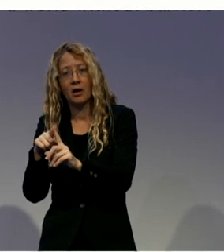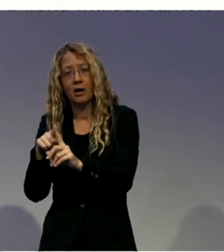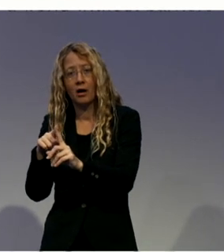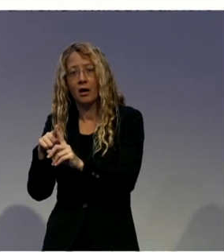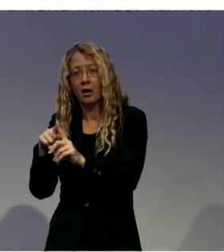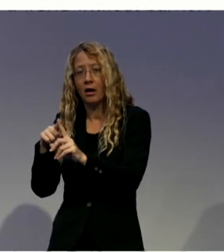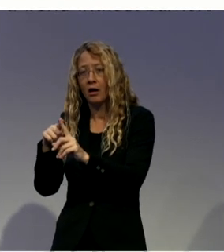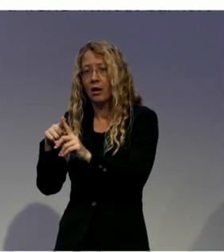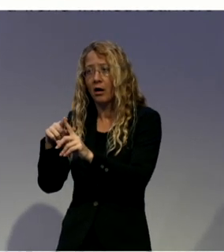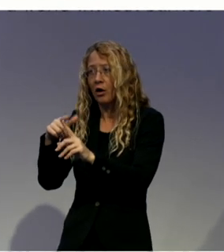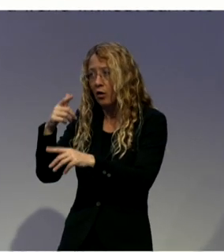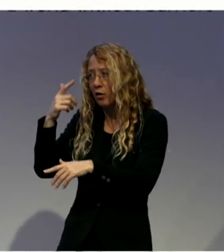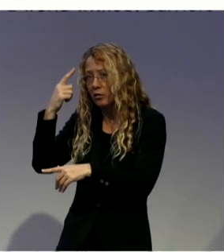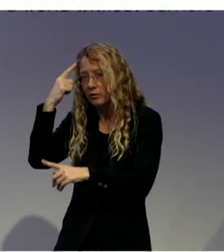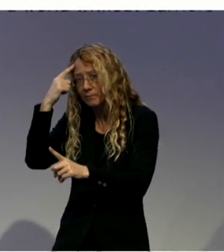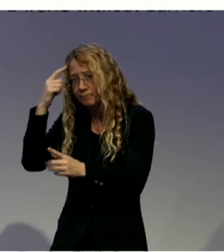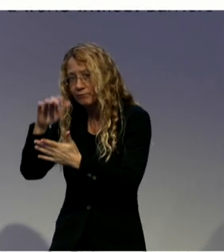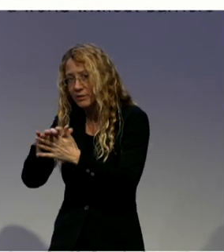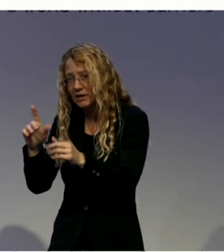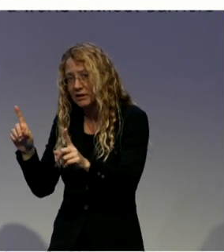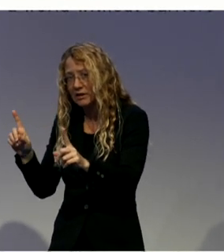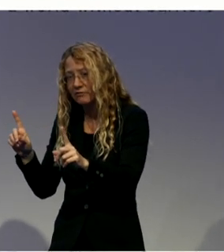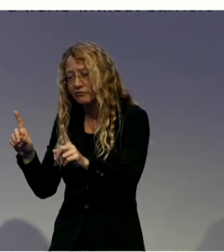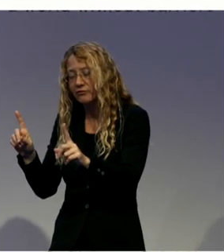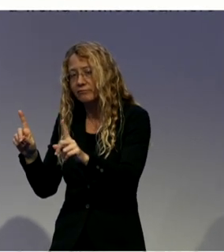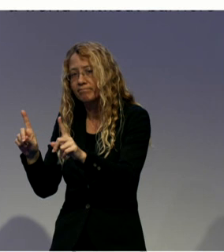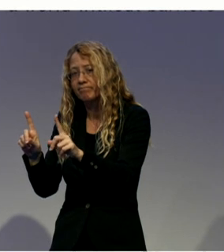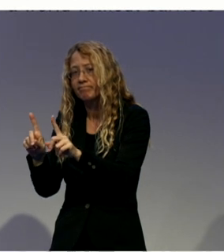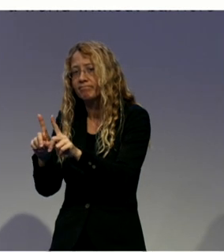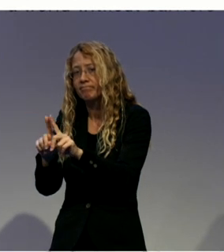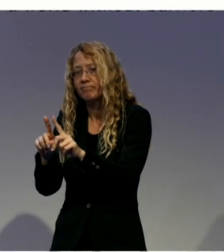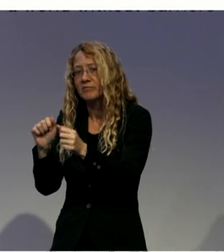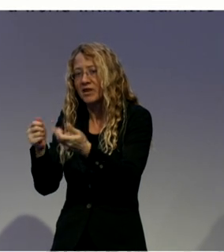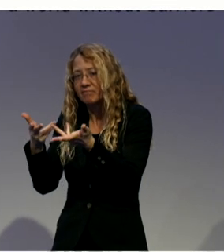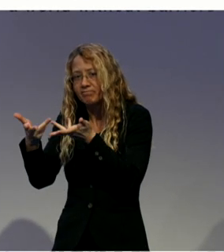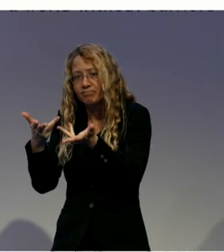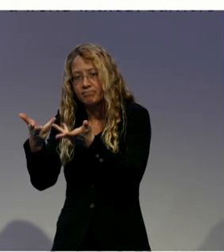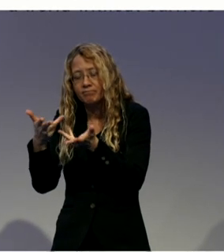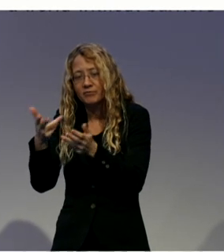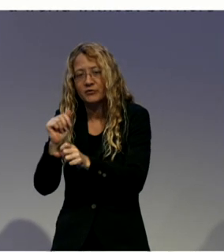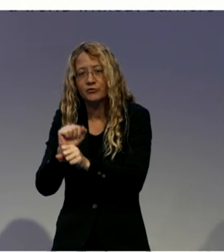crisis mental health issues with risk of that the environment